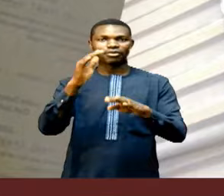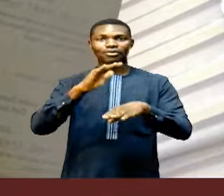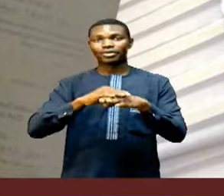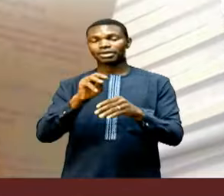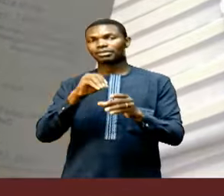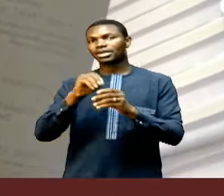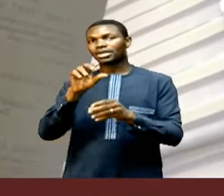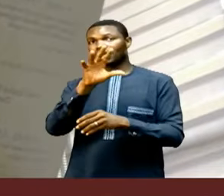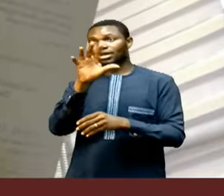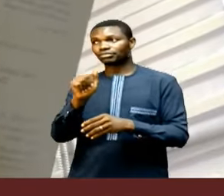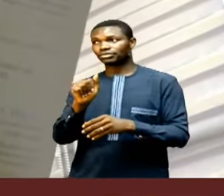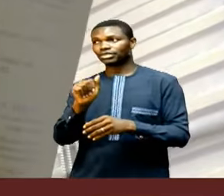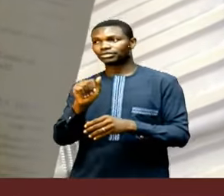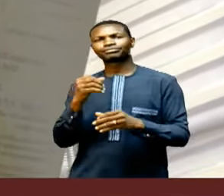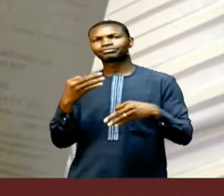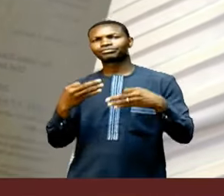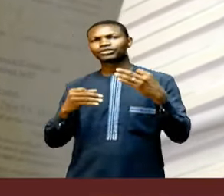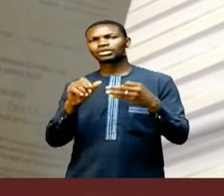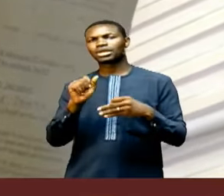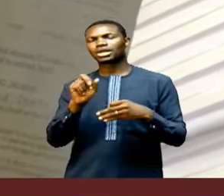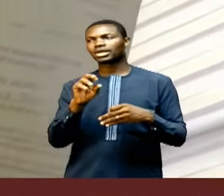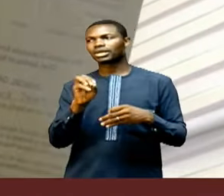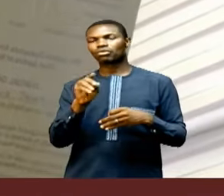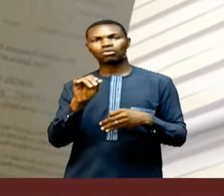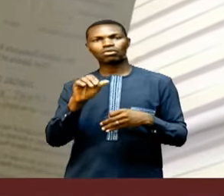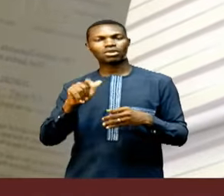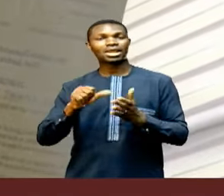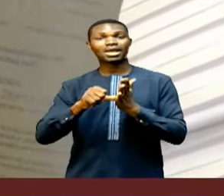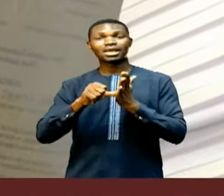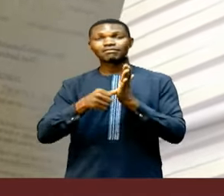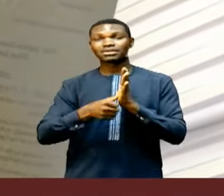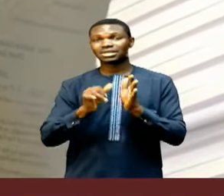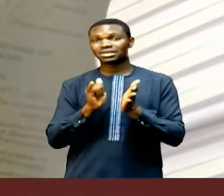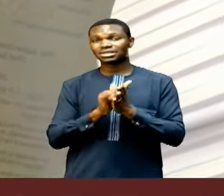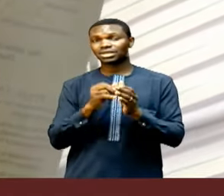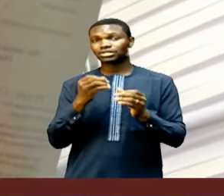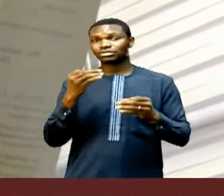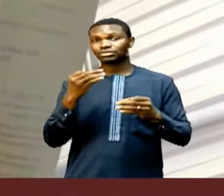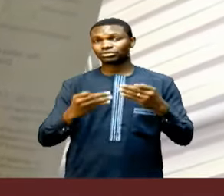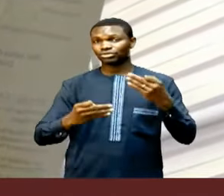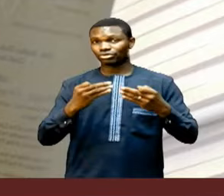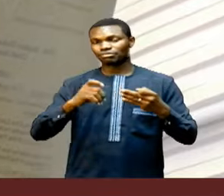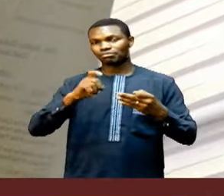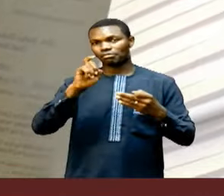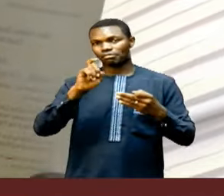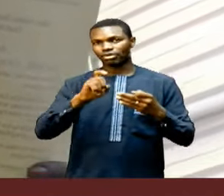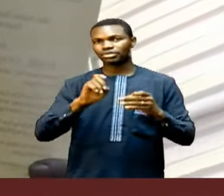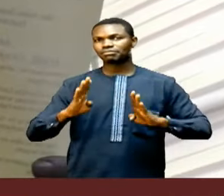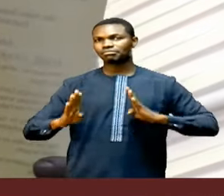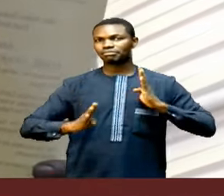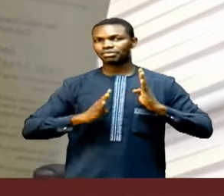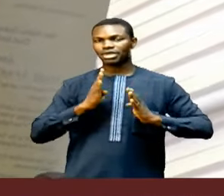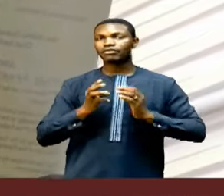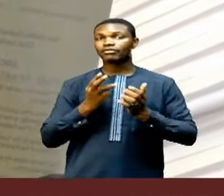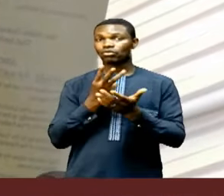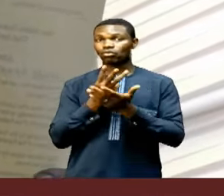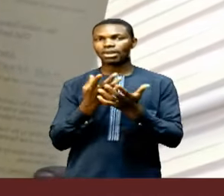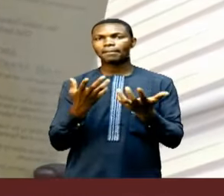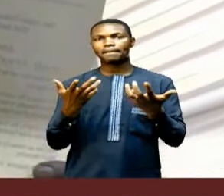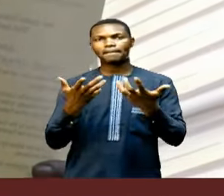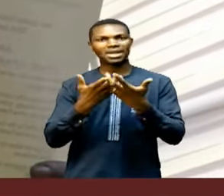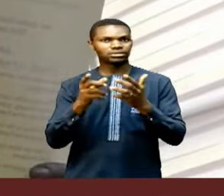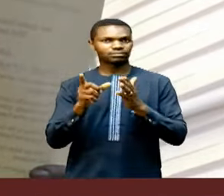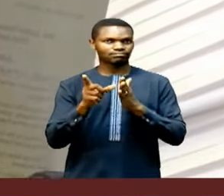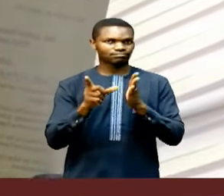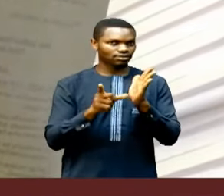Justice Ariwola emphasized the importance of judicial officers conducting themselves within the confines of the law